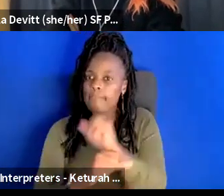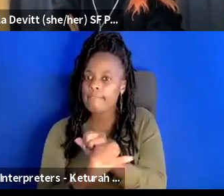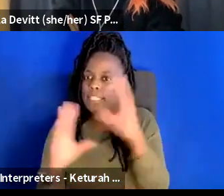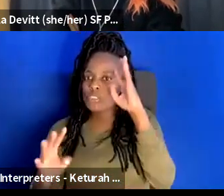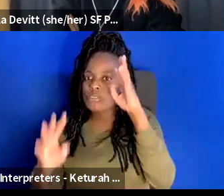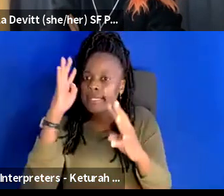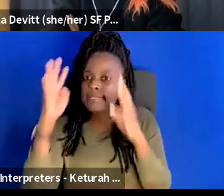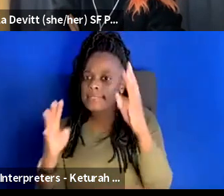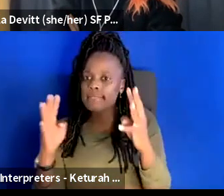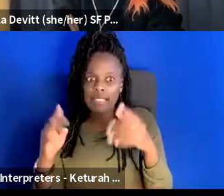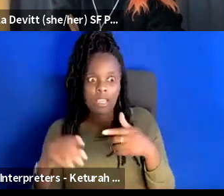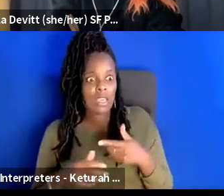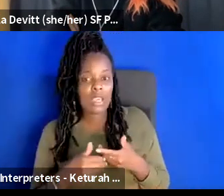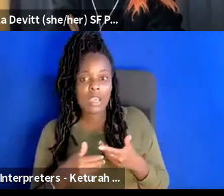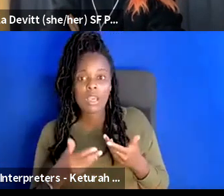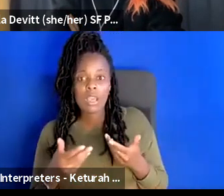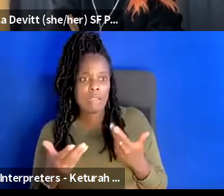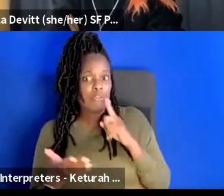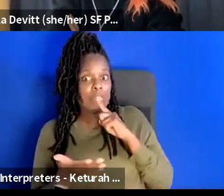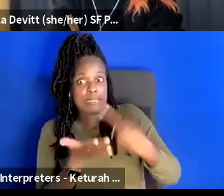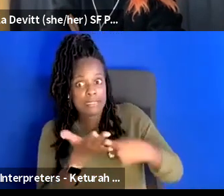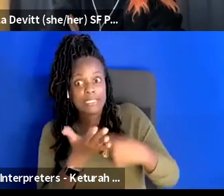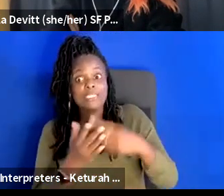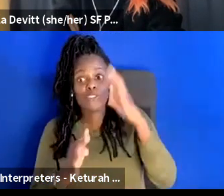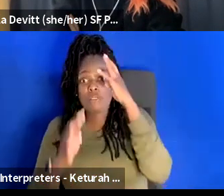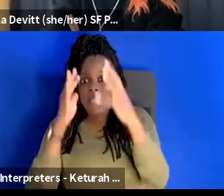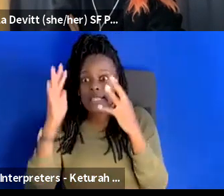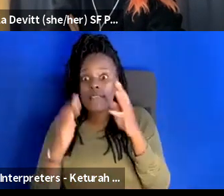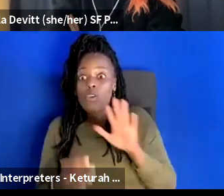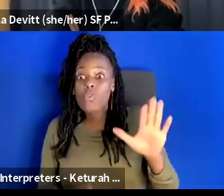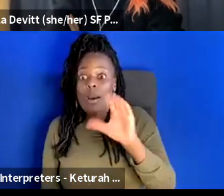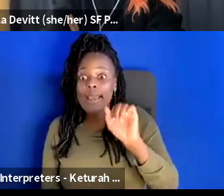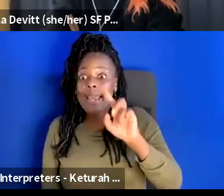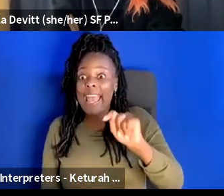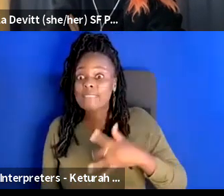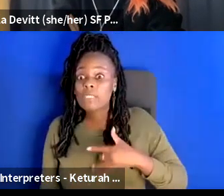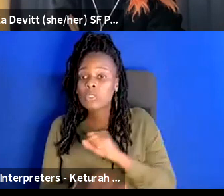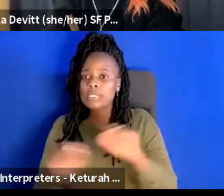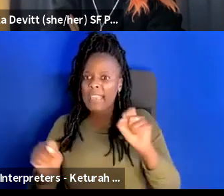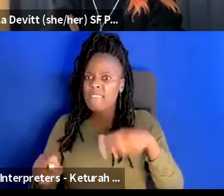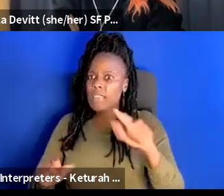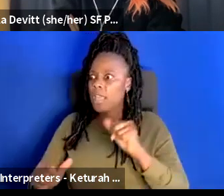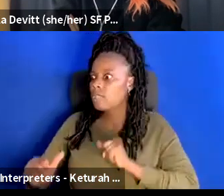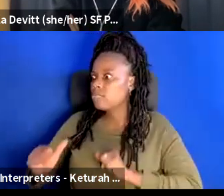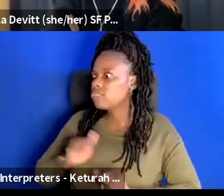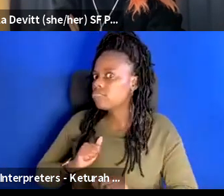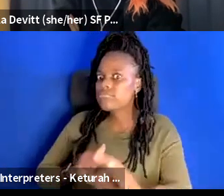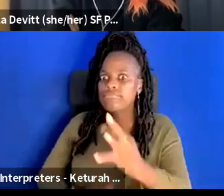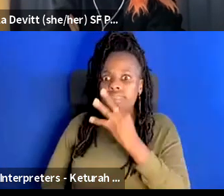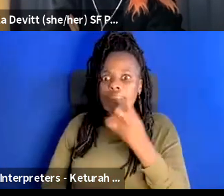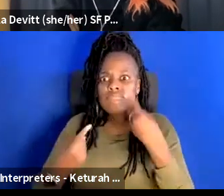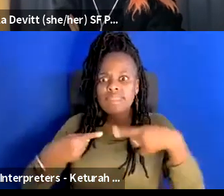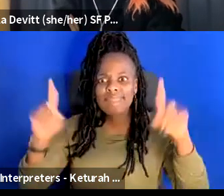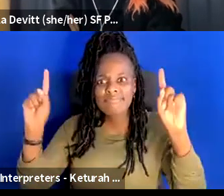know when you're especially talking from a creative standpoint when your cast feels safe they perform better right when your staff feels safe and